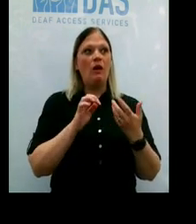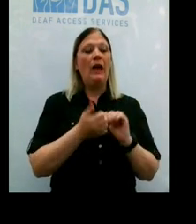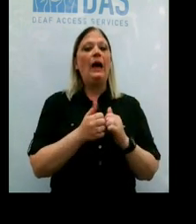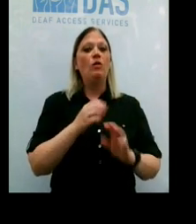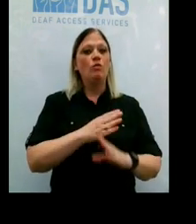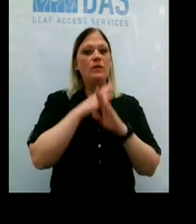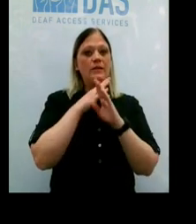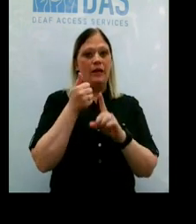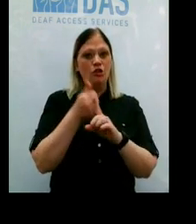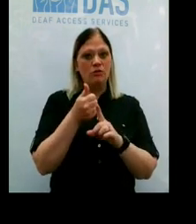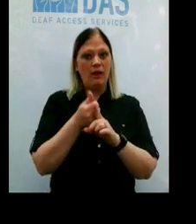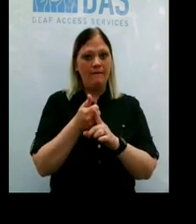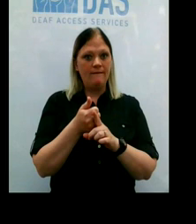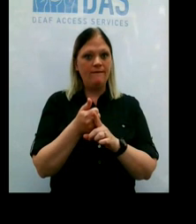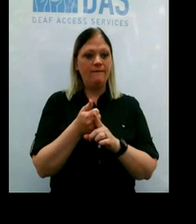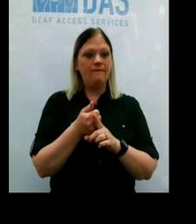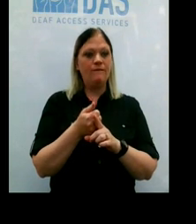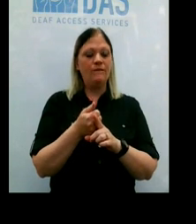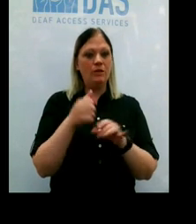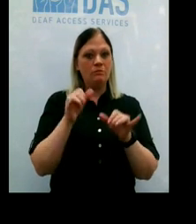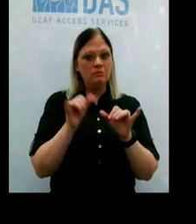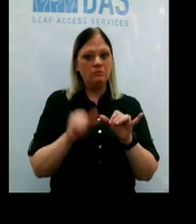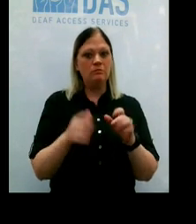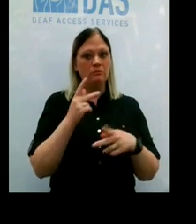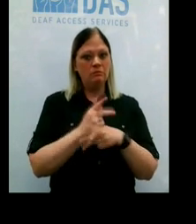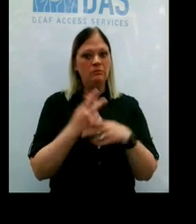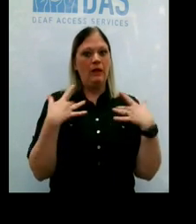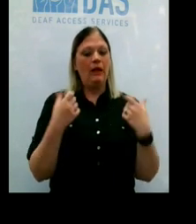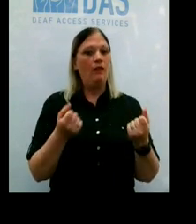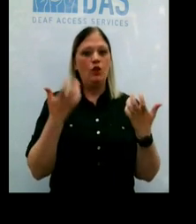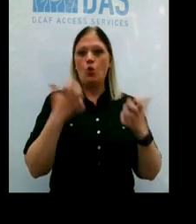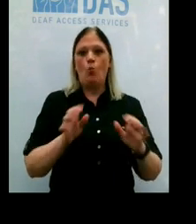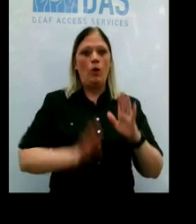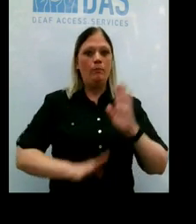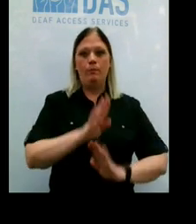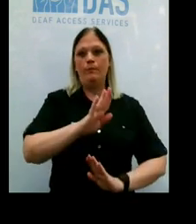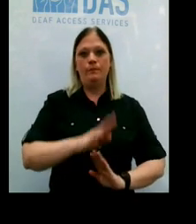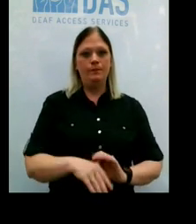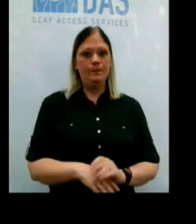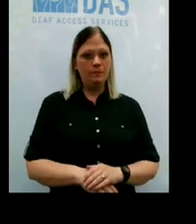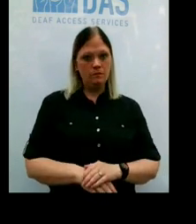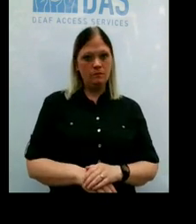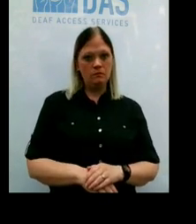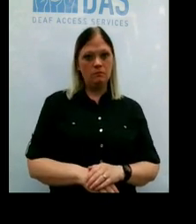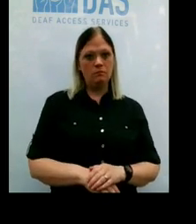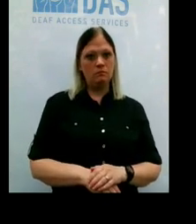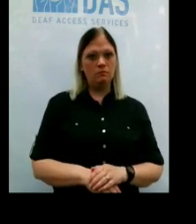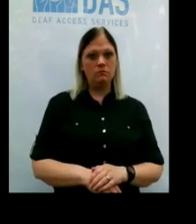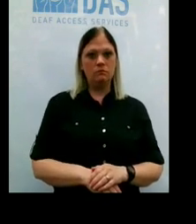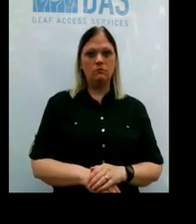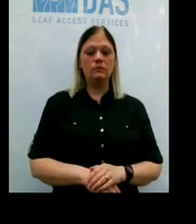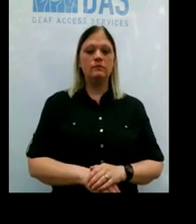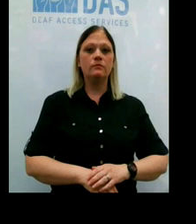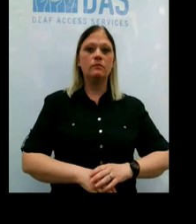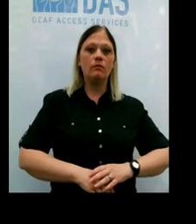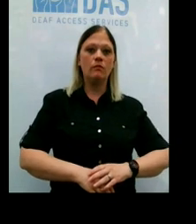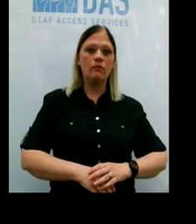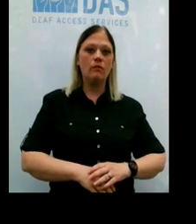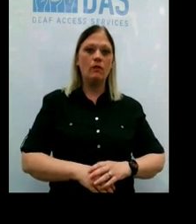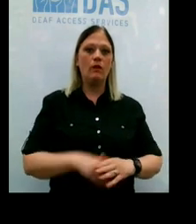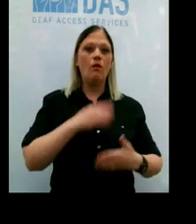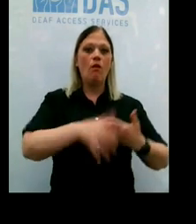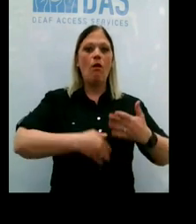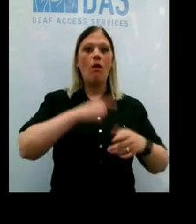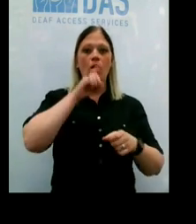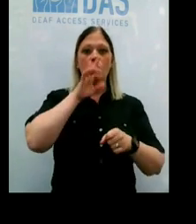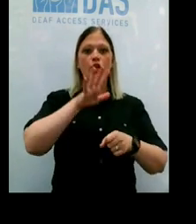protect ourselves and stay healthy so we don't see another spike up. So these are looking at all the